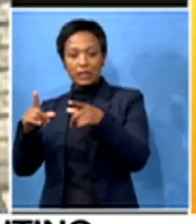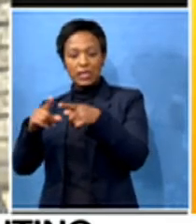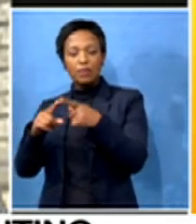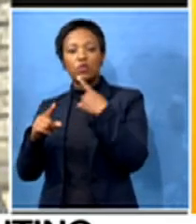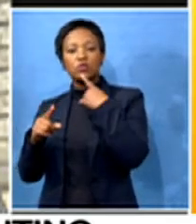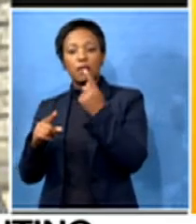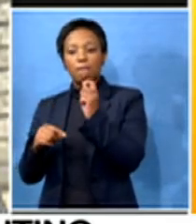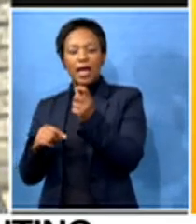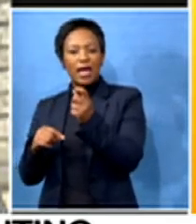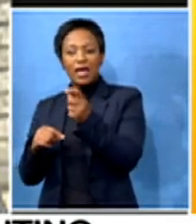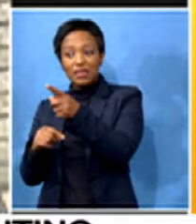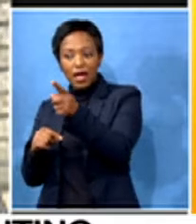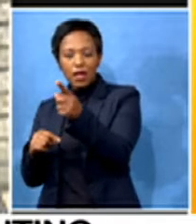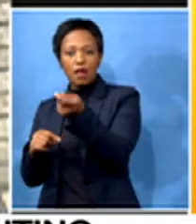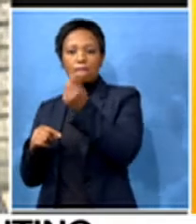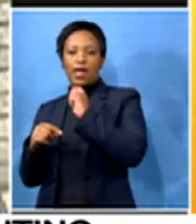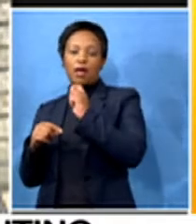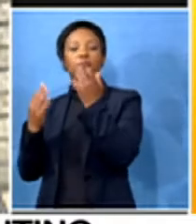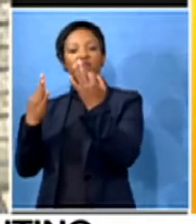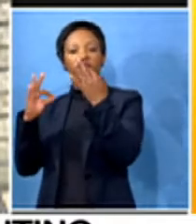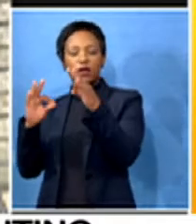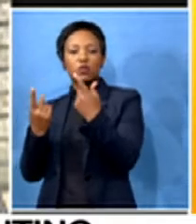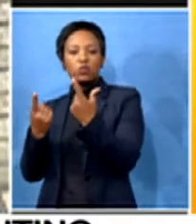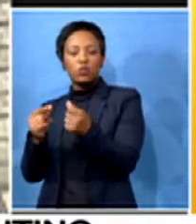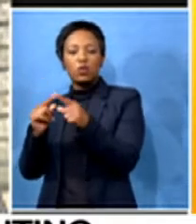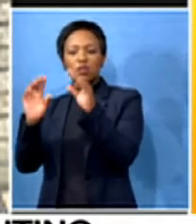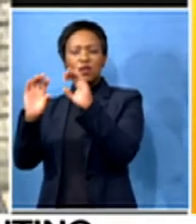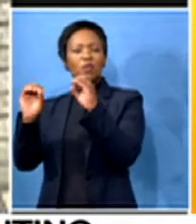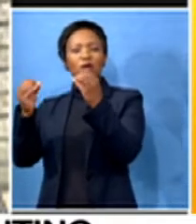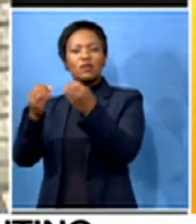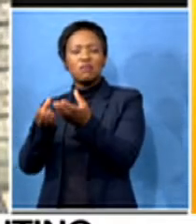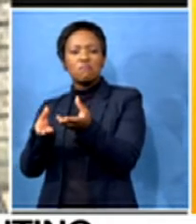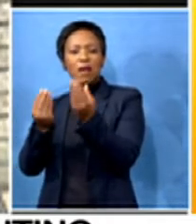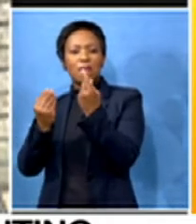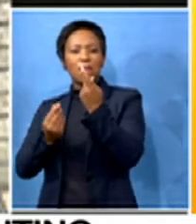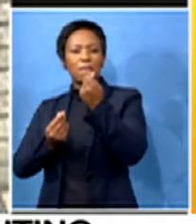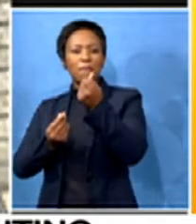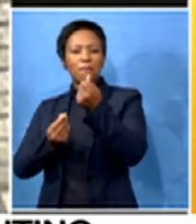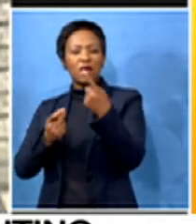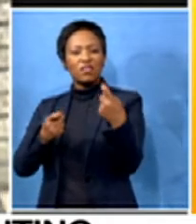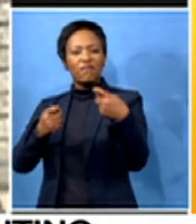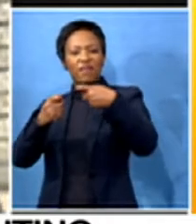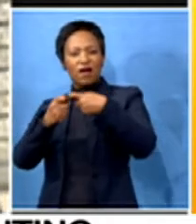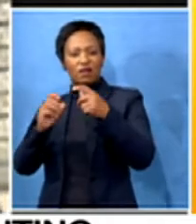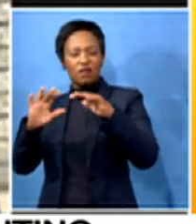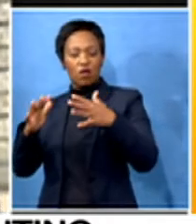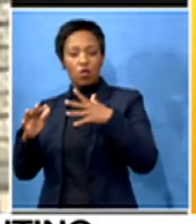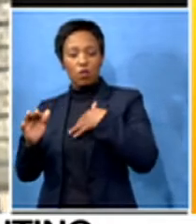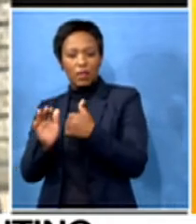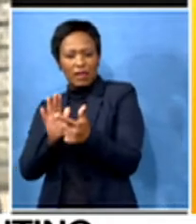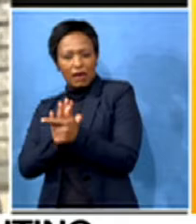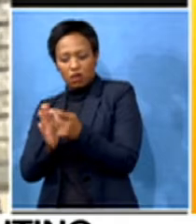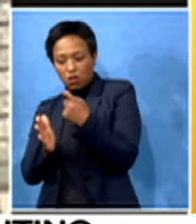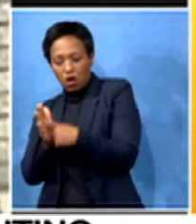that you render. But how, then, does your organization get funding, considering all the legal costs that need to be